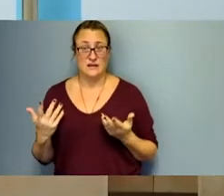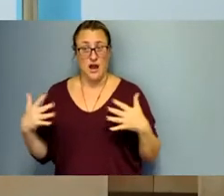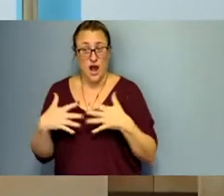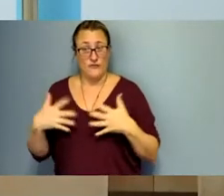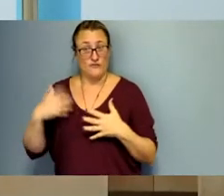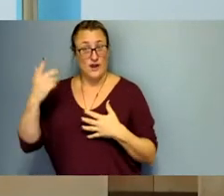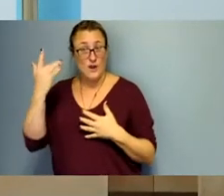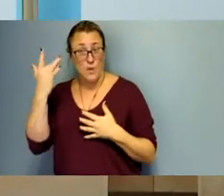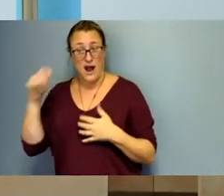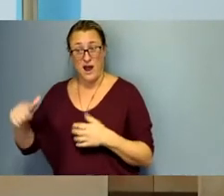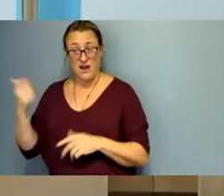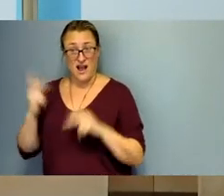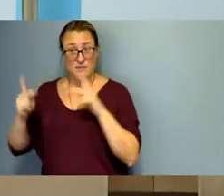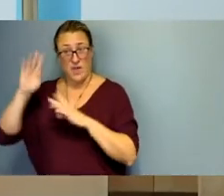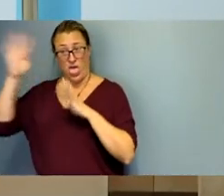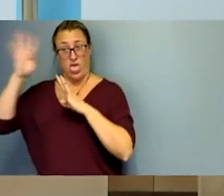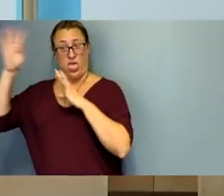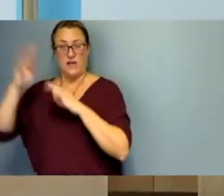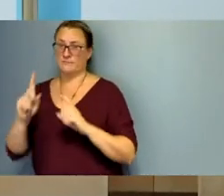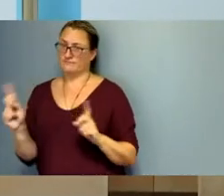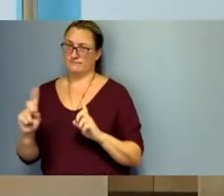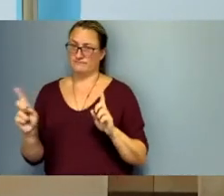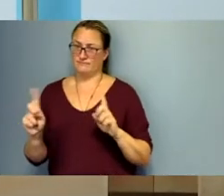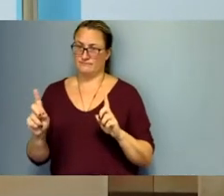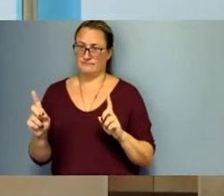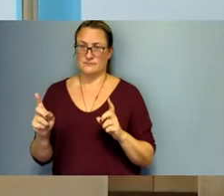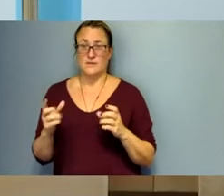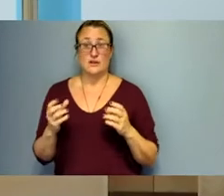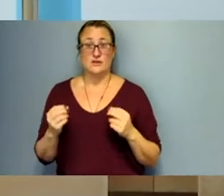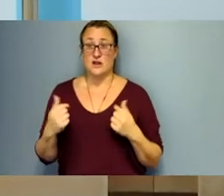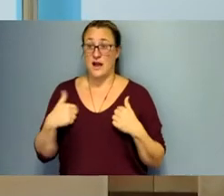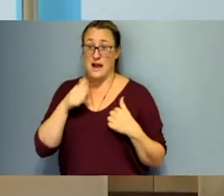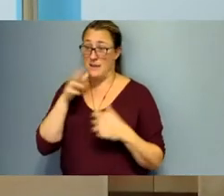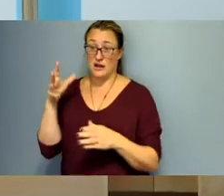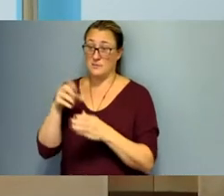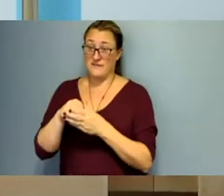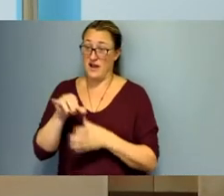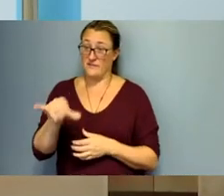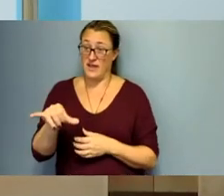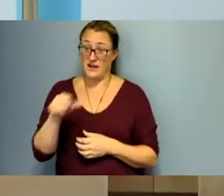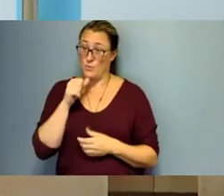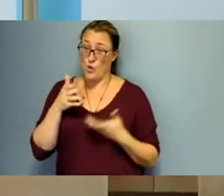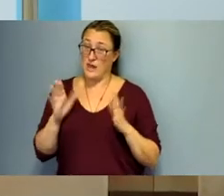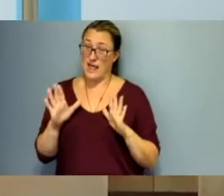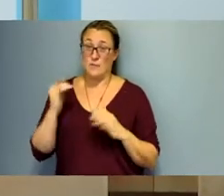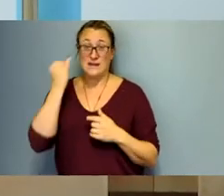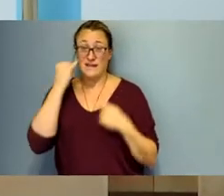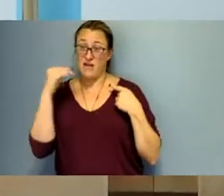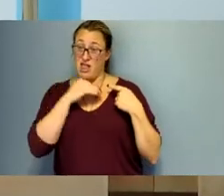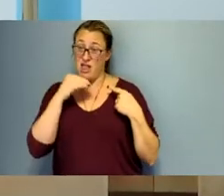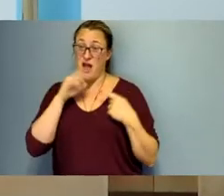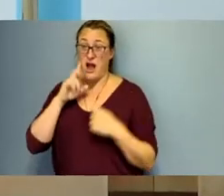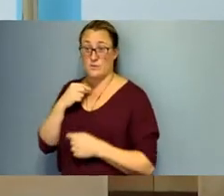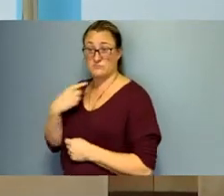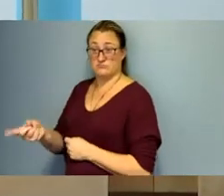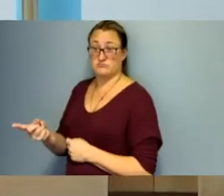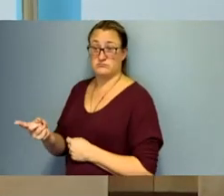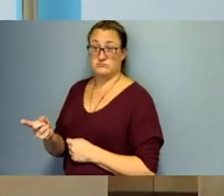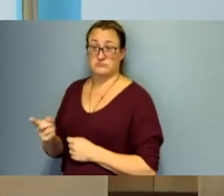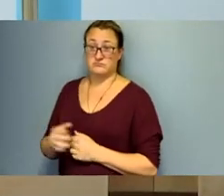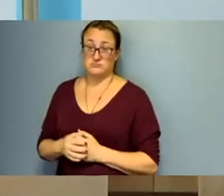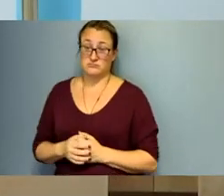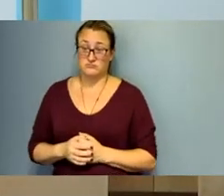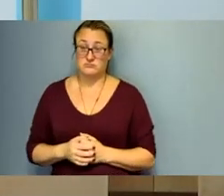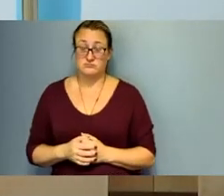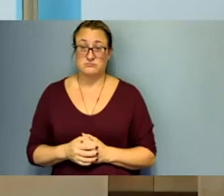so i just want to say today i'm not going to be a member of that anymore i'm not going to allow it and i'm going to do exactly what